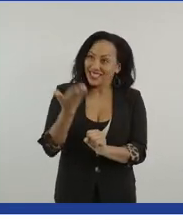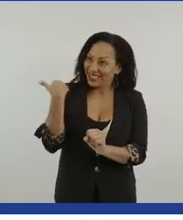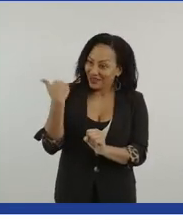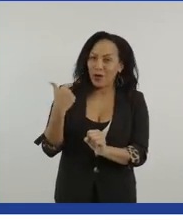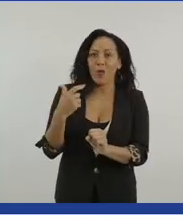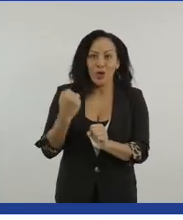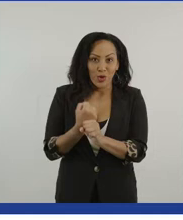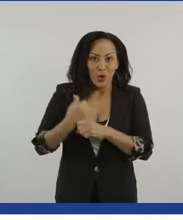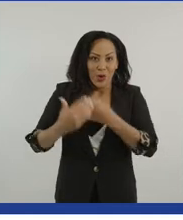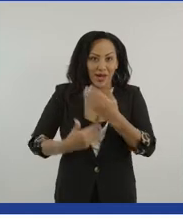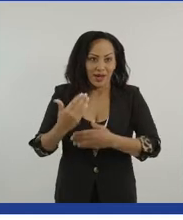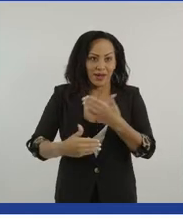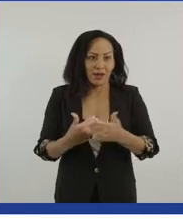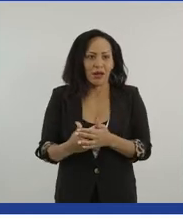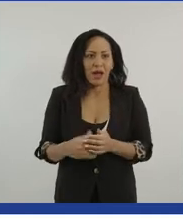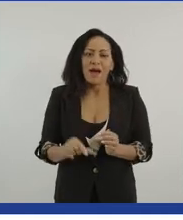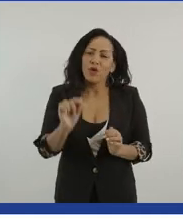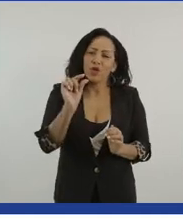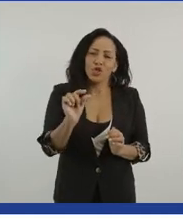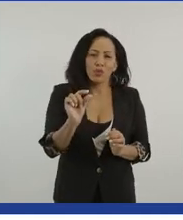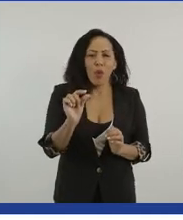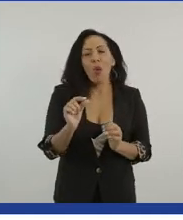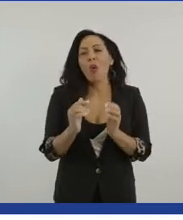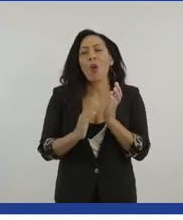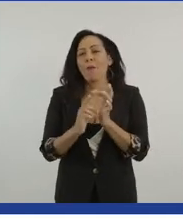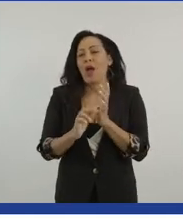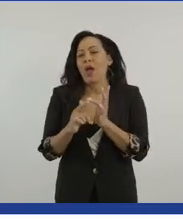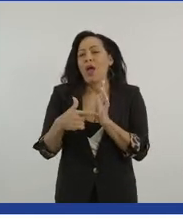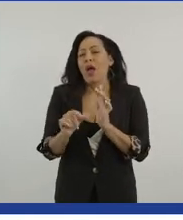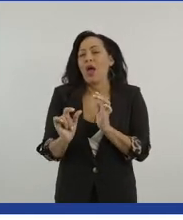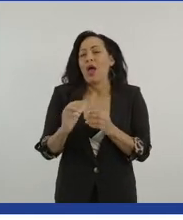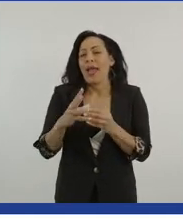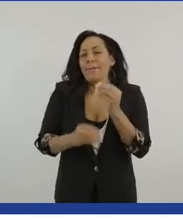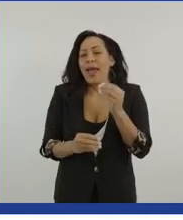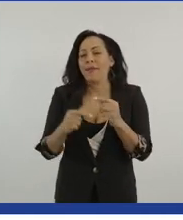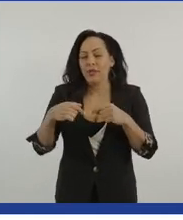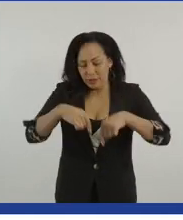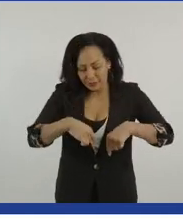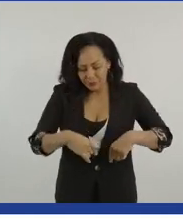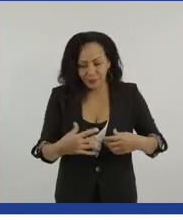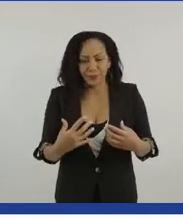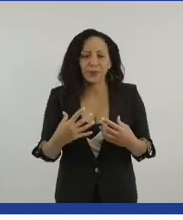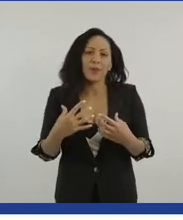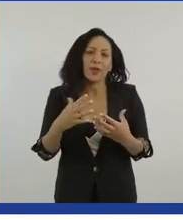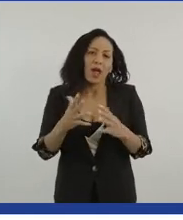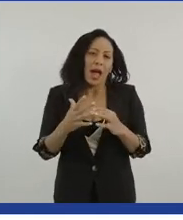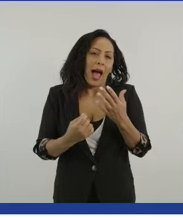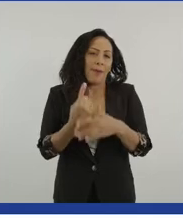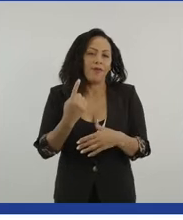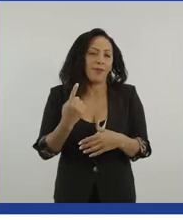Um, I got a minor impairment myself and my right foot up, which, um, transpired like seven or eight years ago.